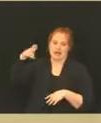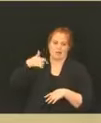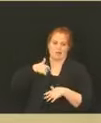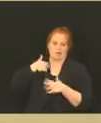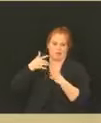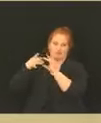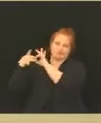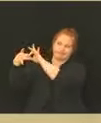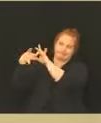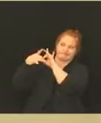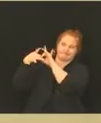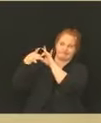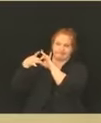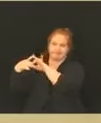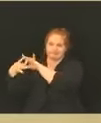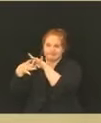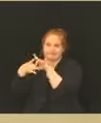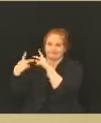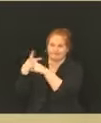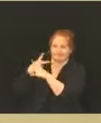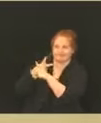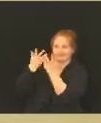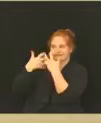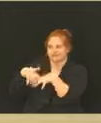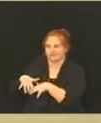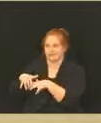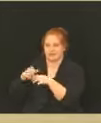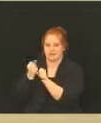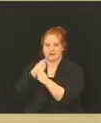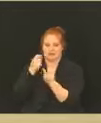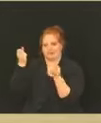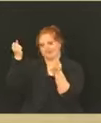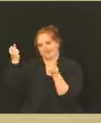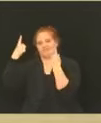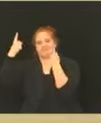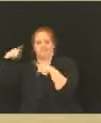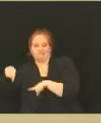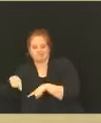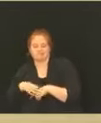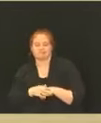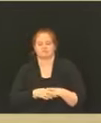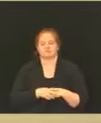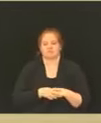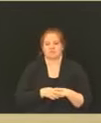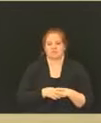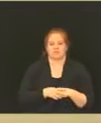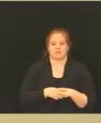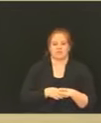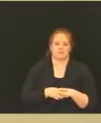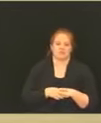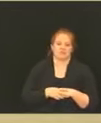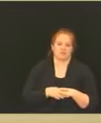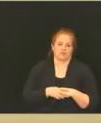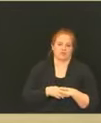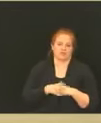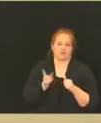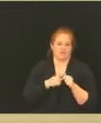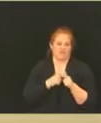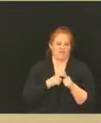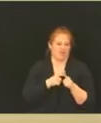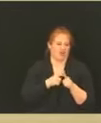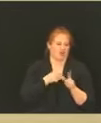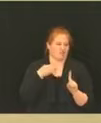and ensuring that we are all on the same page. But the first place to start is your